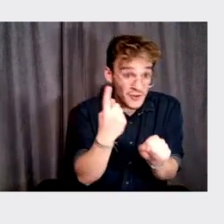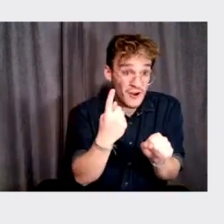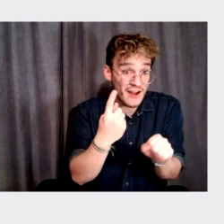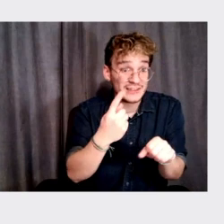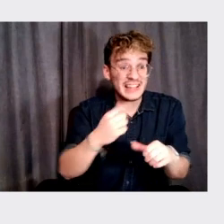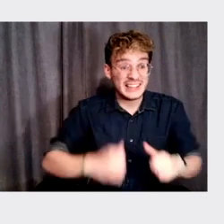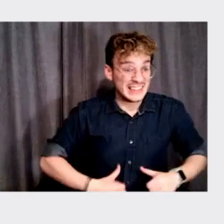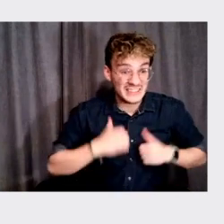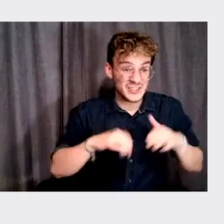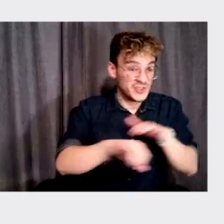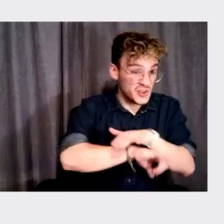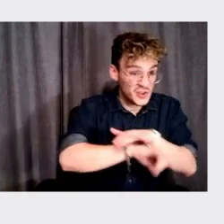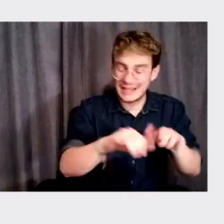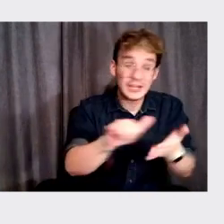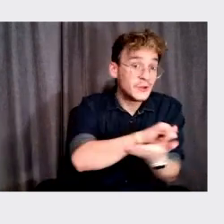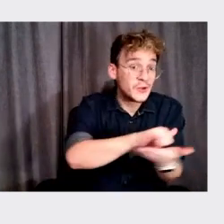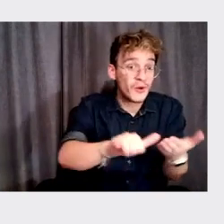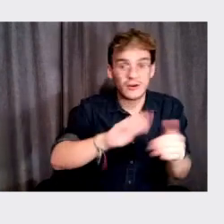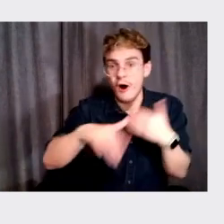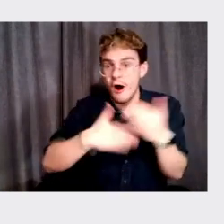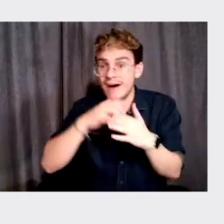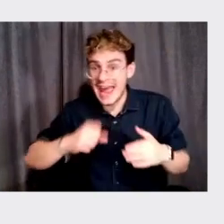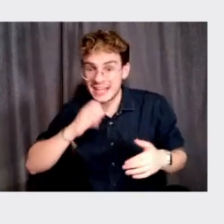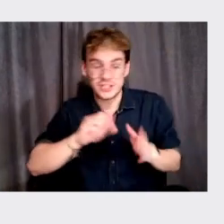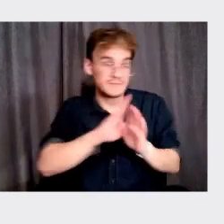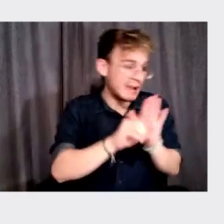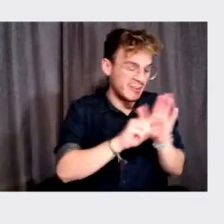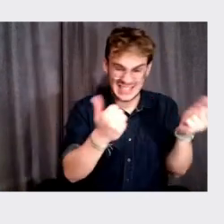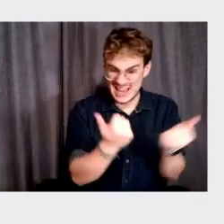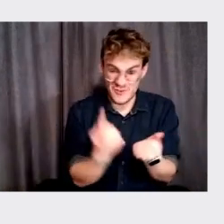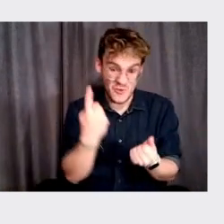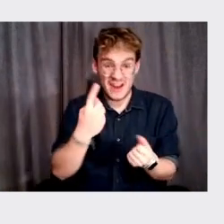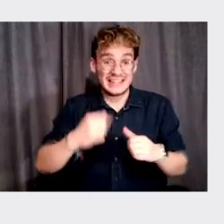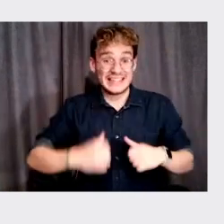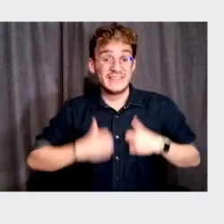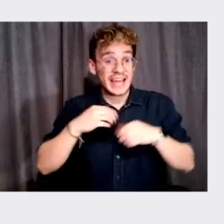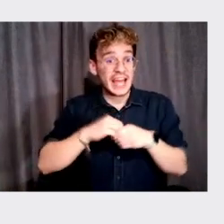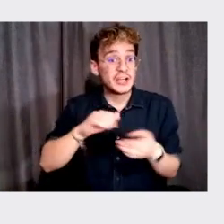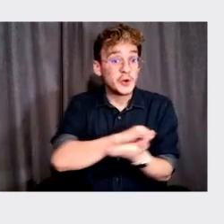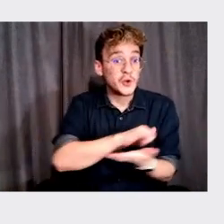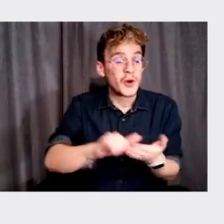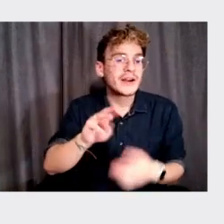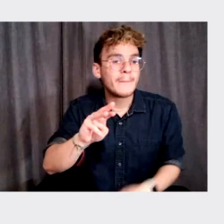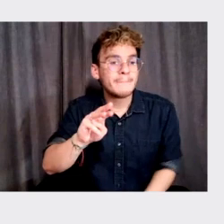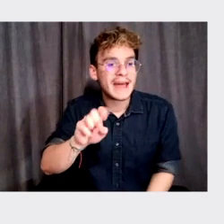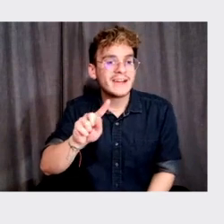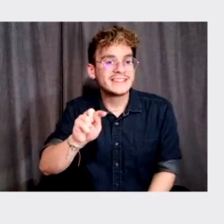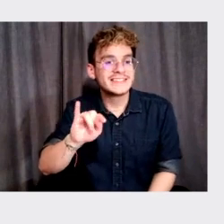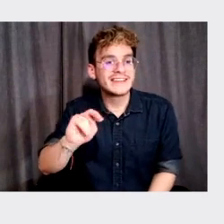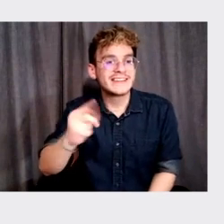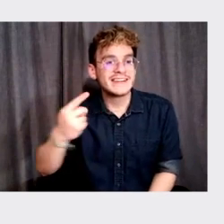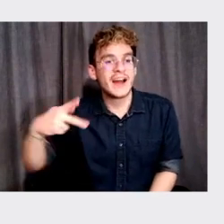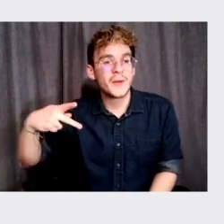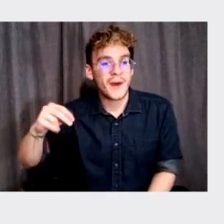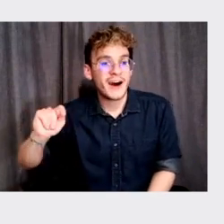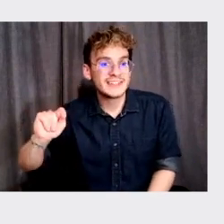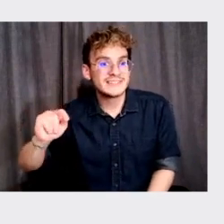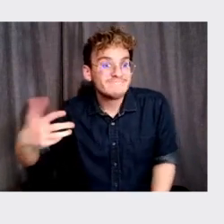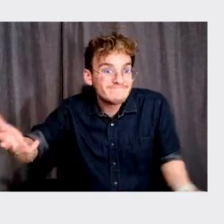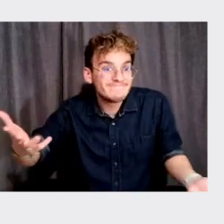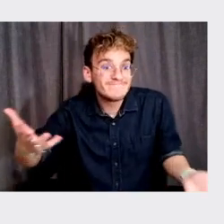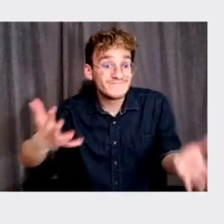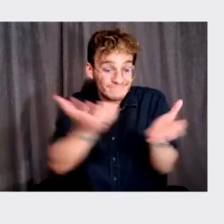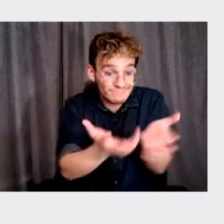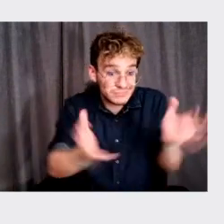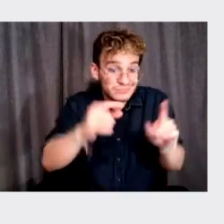from all ages, all backgrounds, uh, and in New York, like the melting pot, you know, referencing the famous poster, uh,